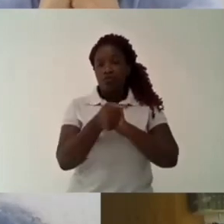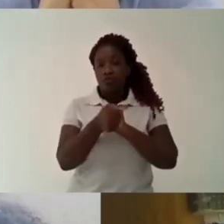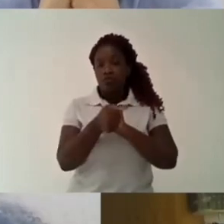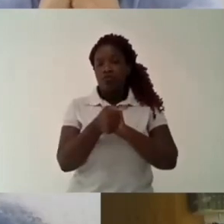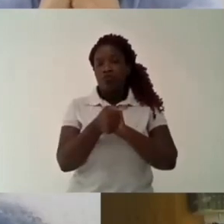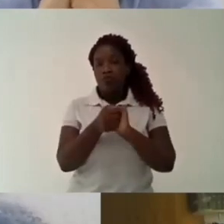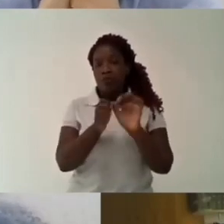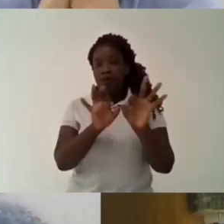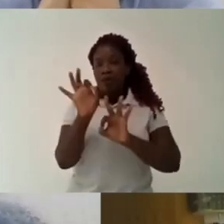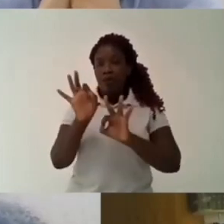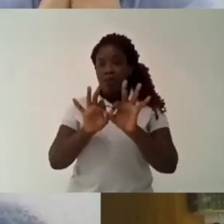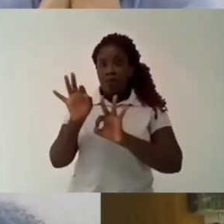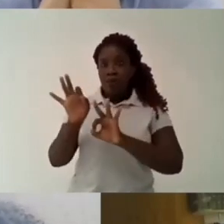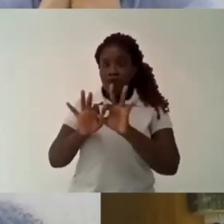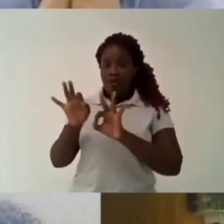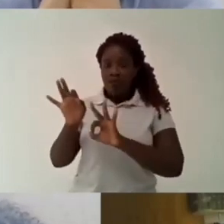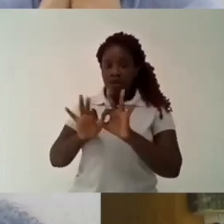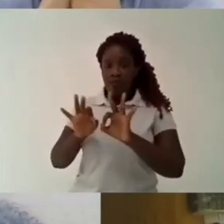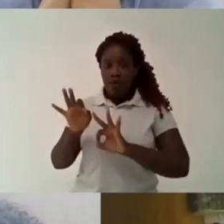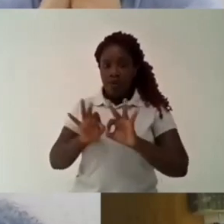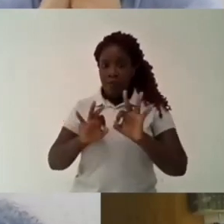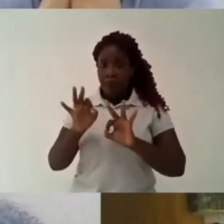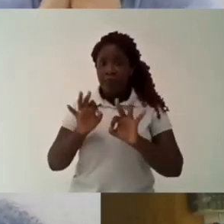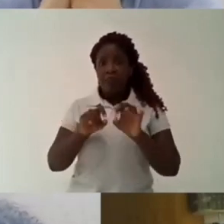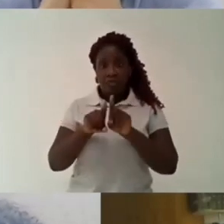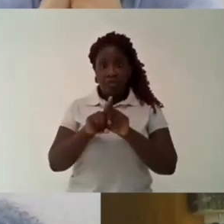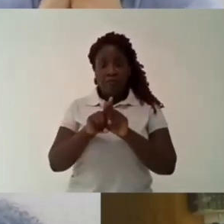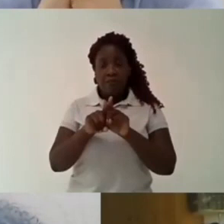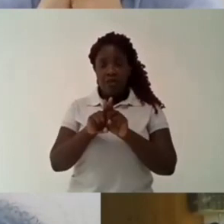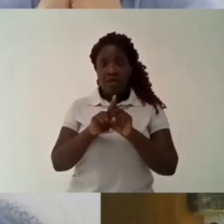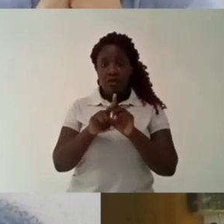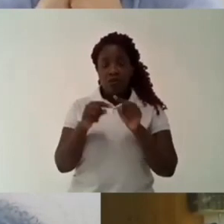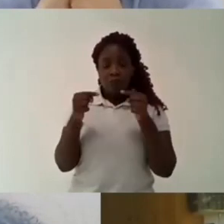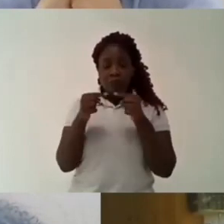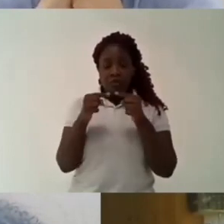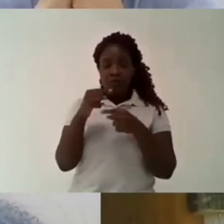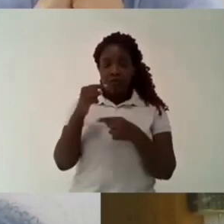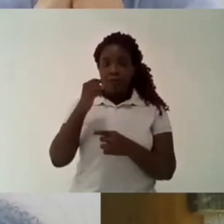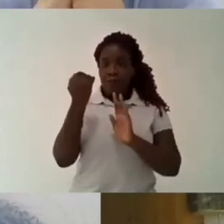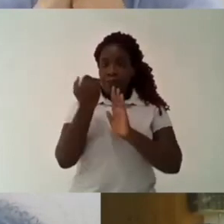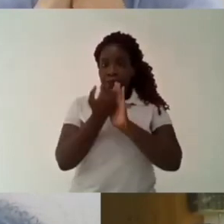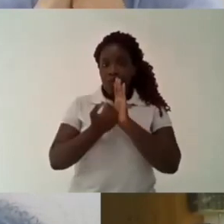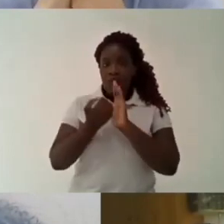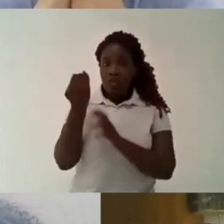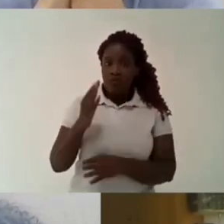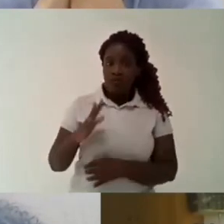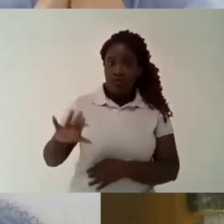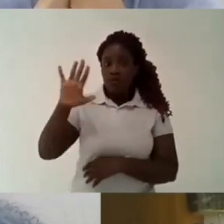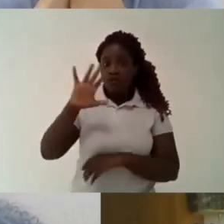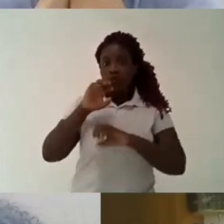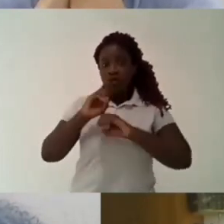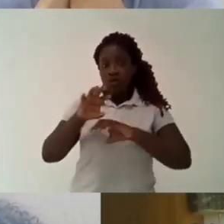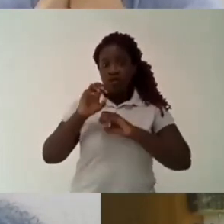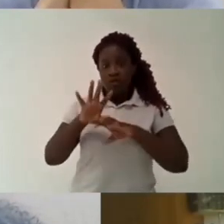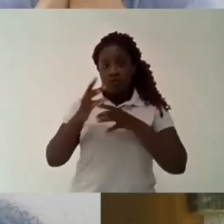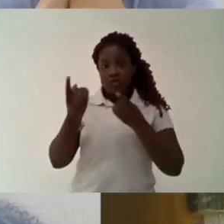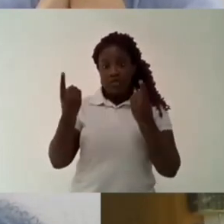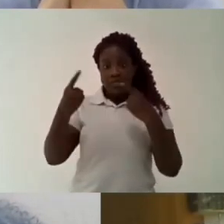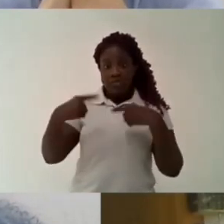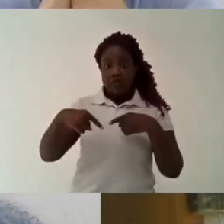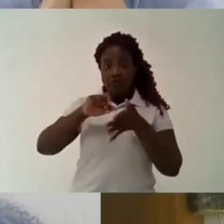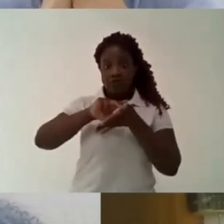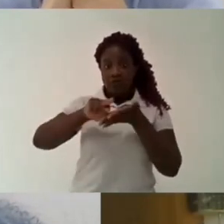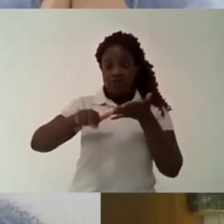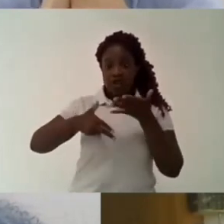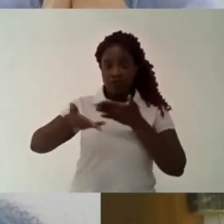aligned with the uh national education plan and uh our our idea is